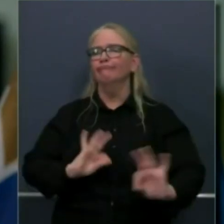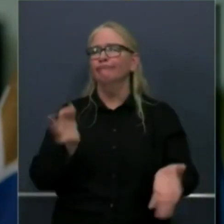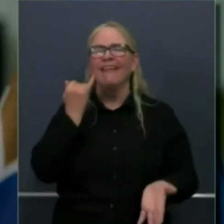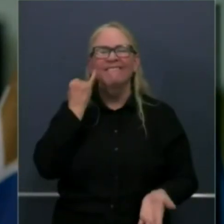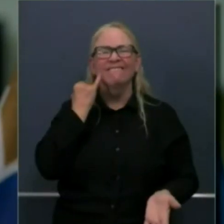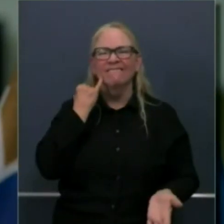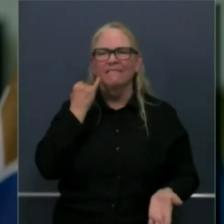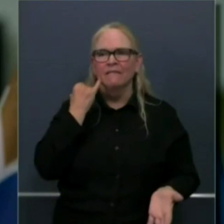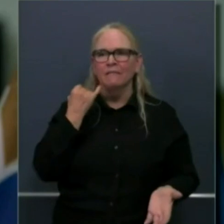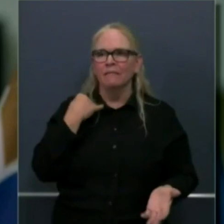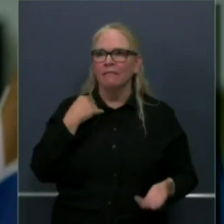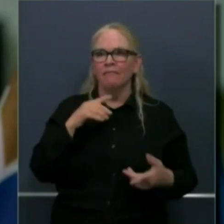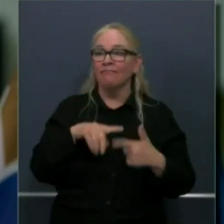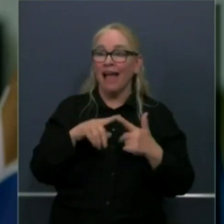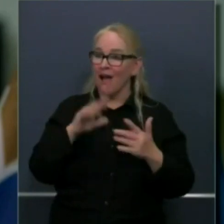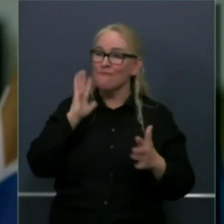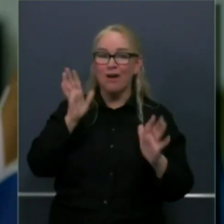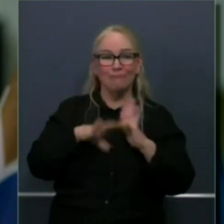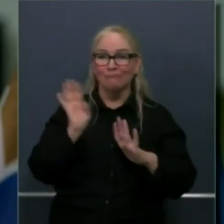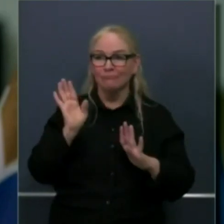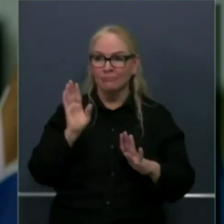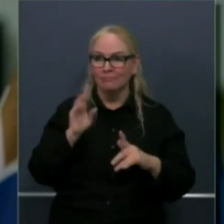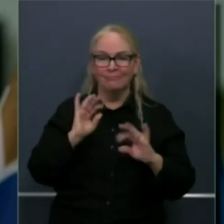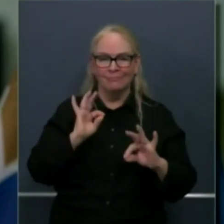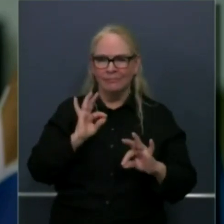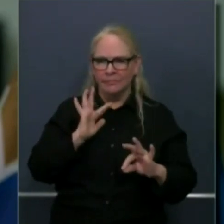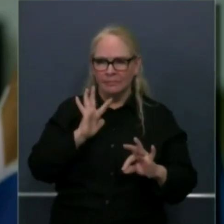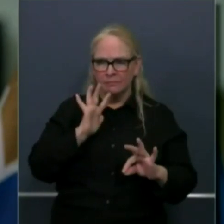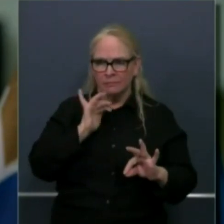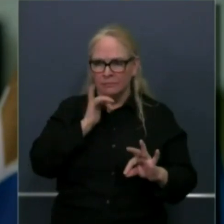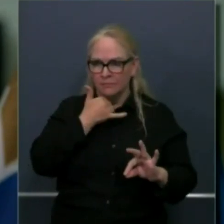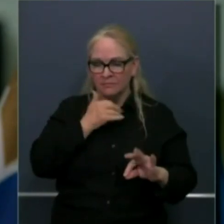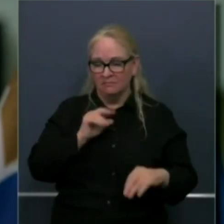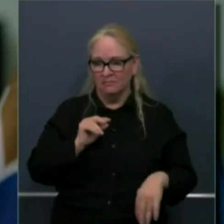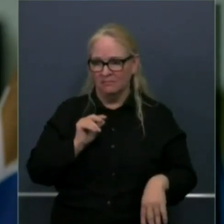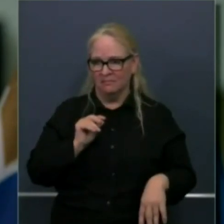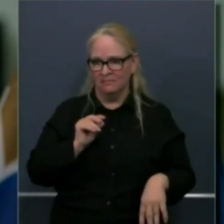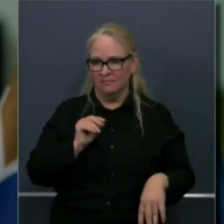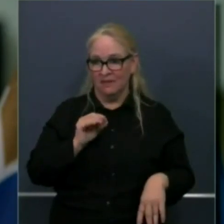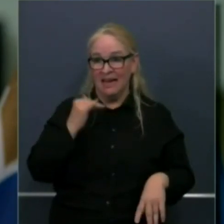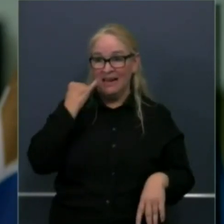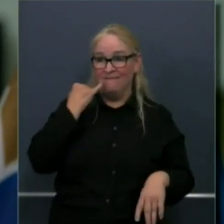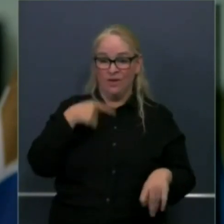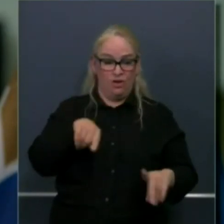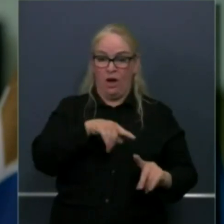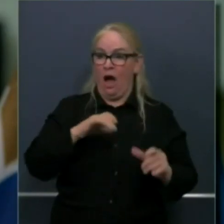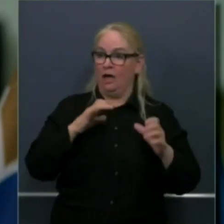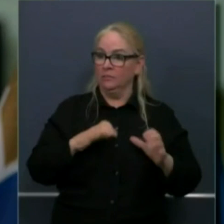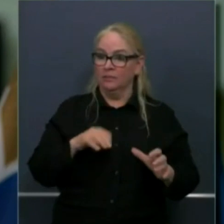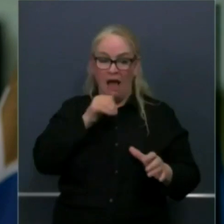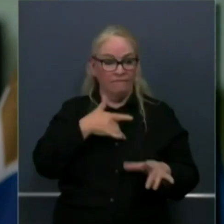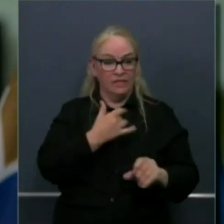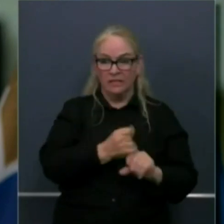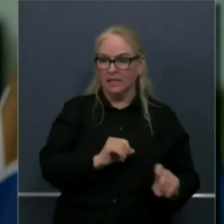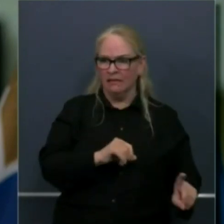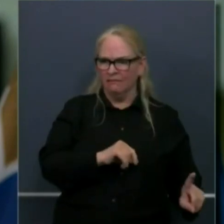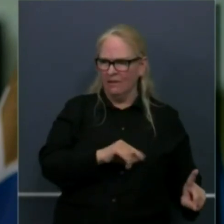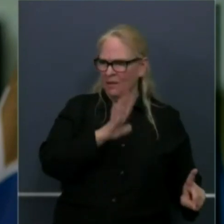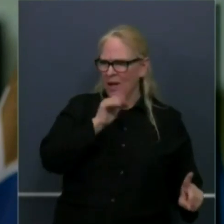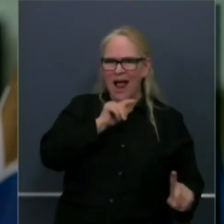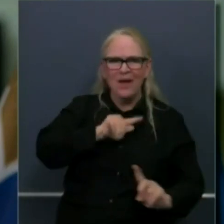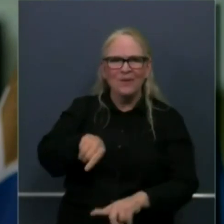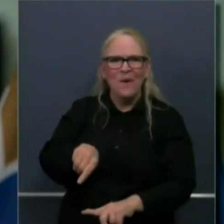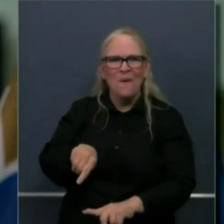None of this means anything if customers don't feel safe. And none of this matters in the spirit of your question